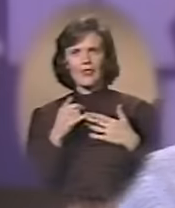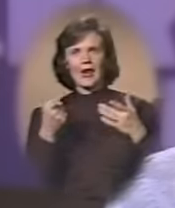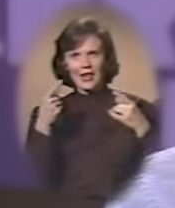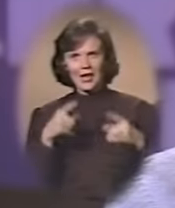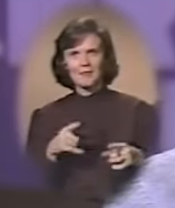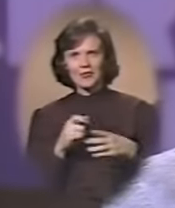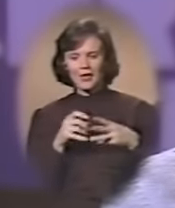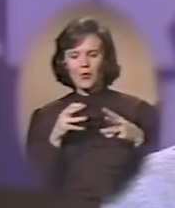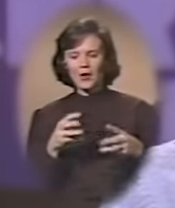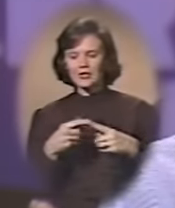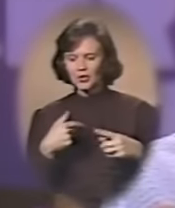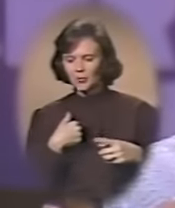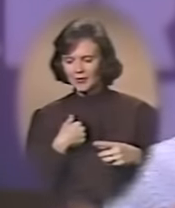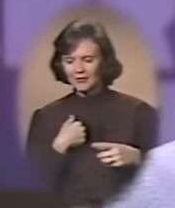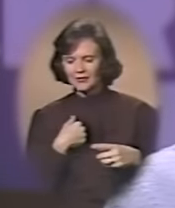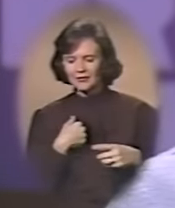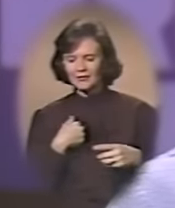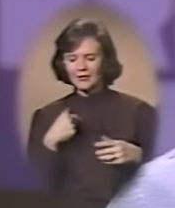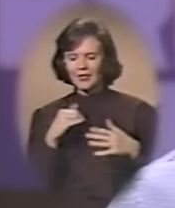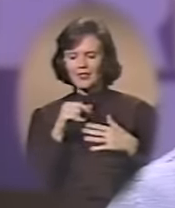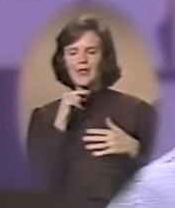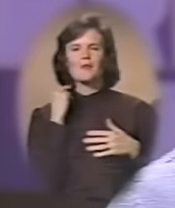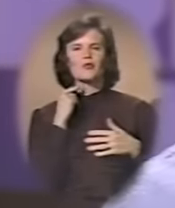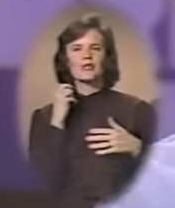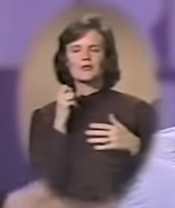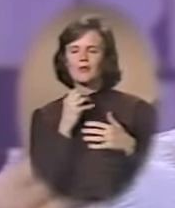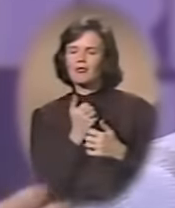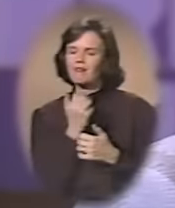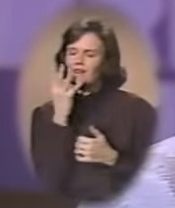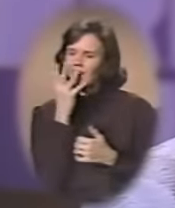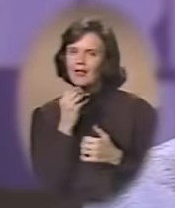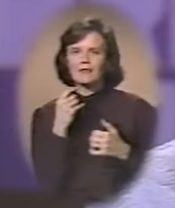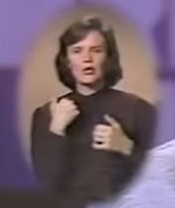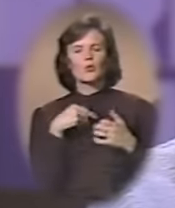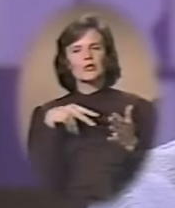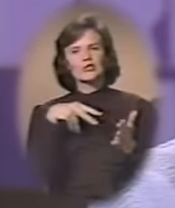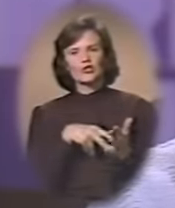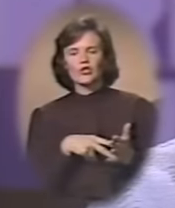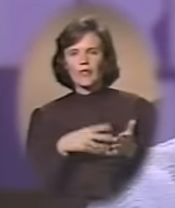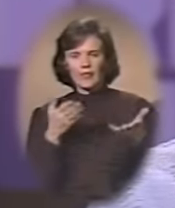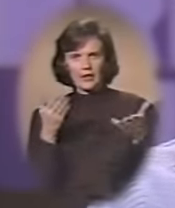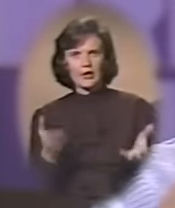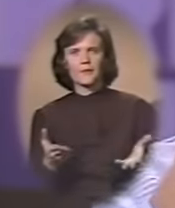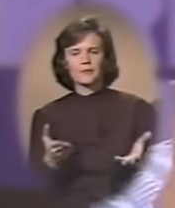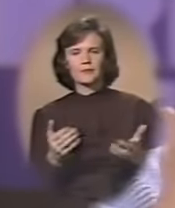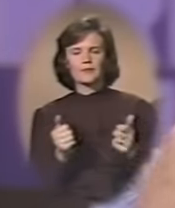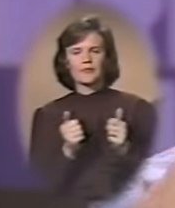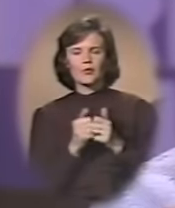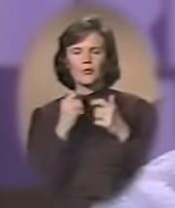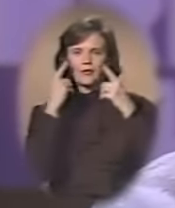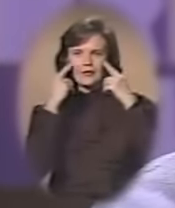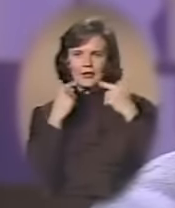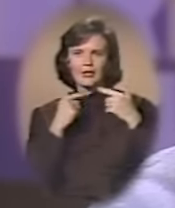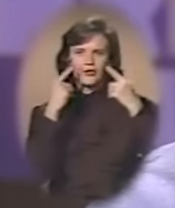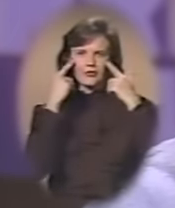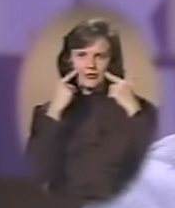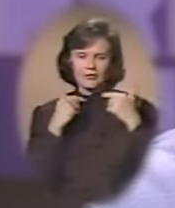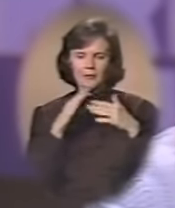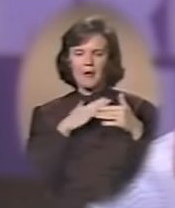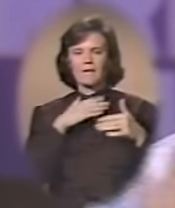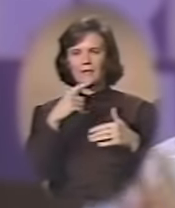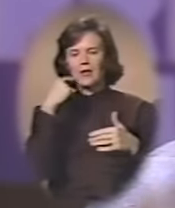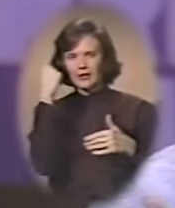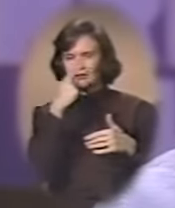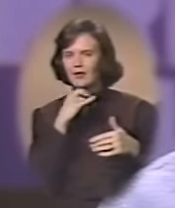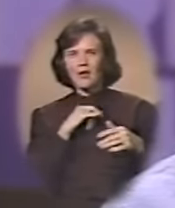happen that way to me. This priest was so lovely. And we just stood right there with the tears flowing down my face.